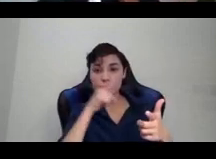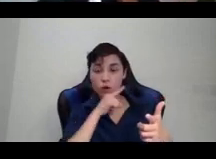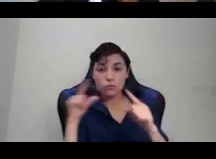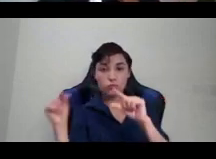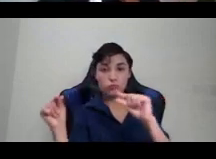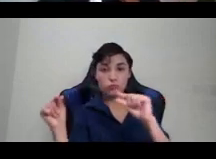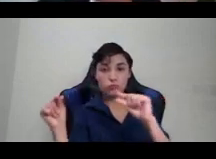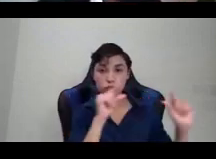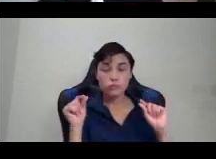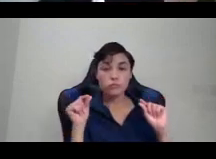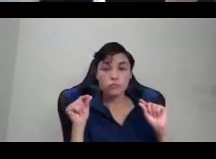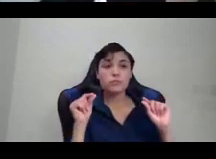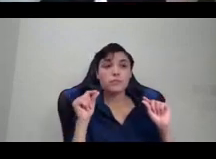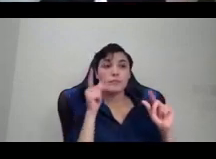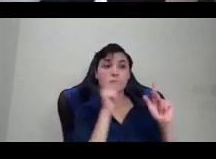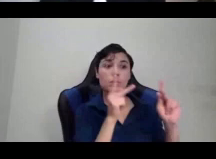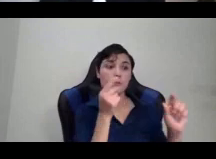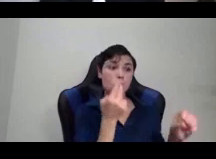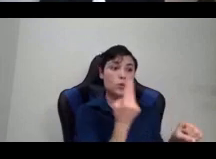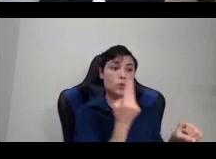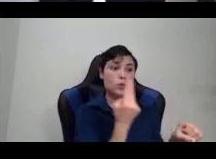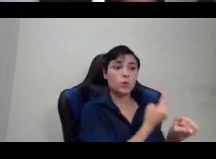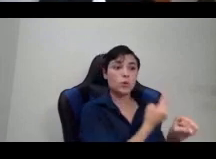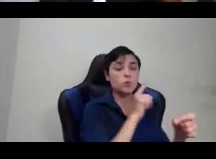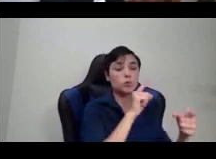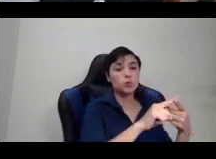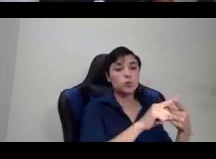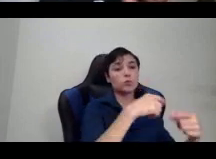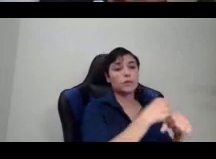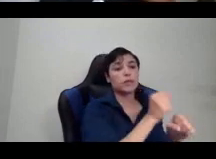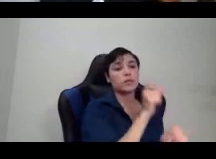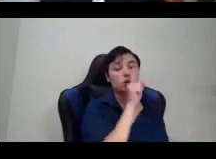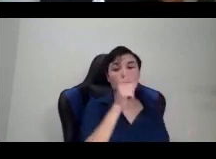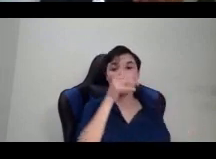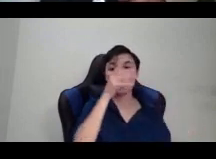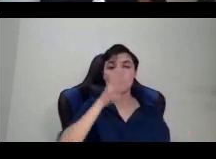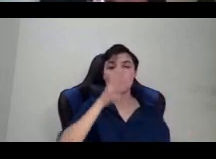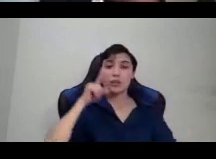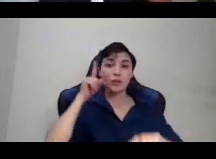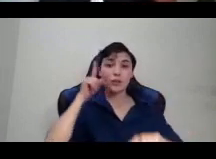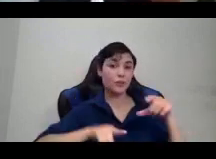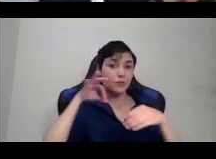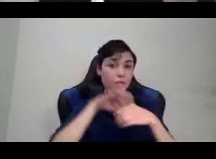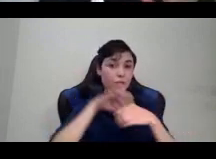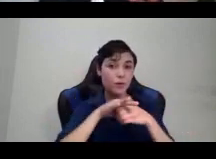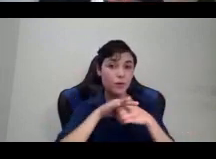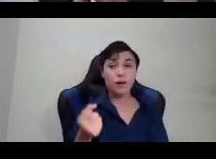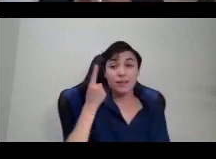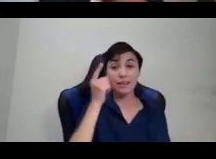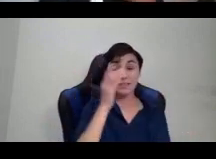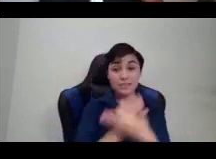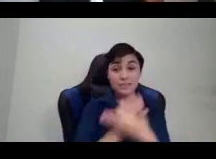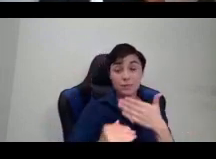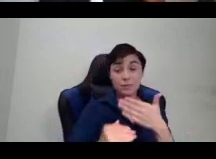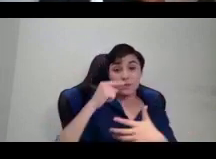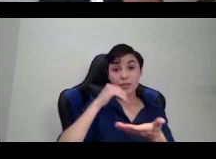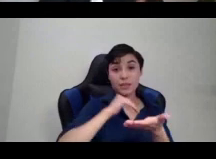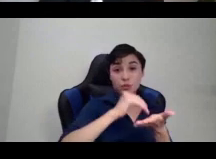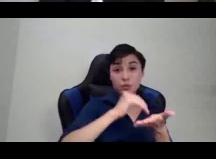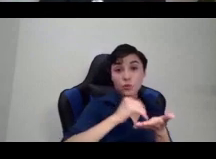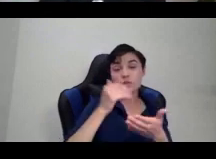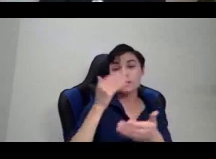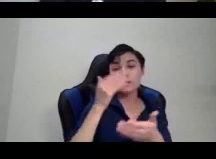able to vote in society at that point. And some of them, some of those excuses and myths were about the